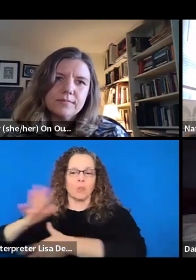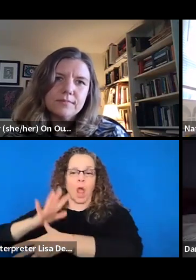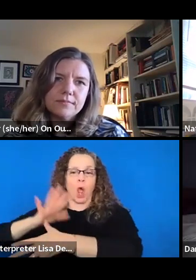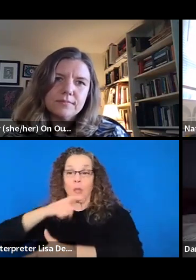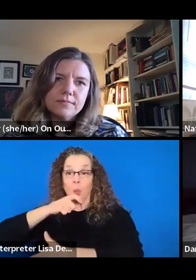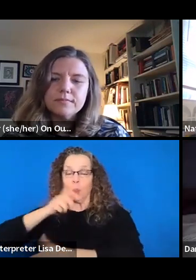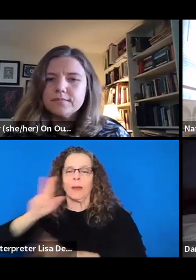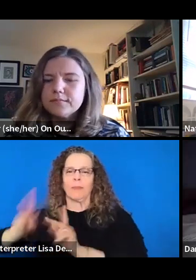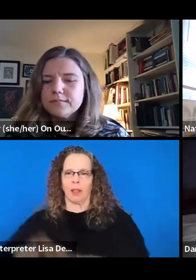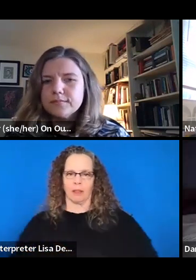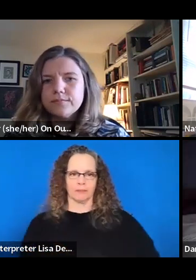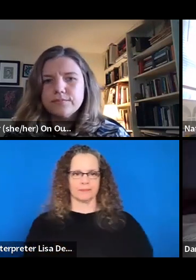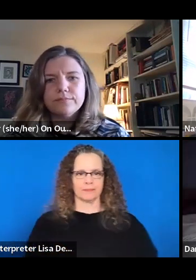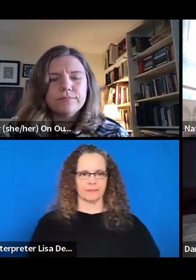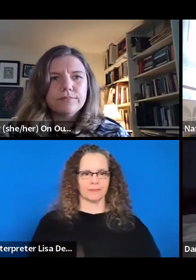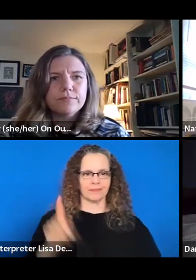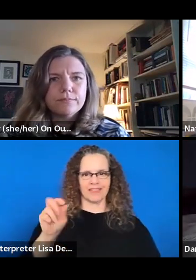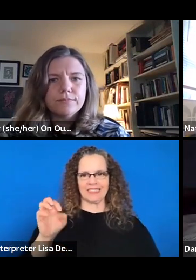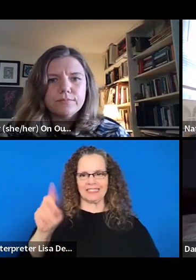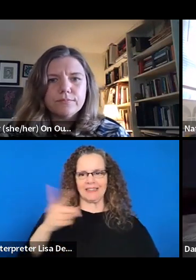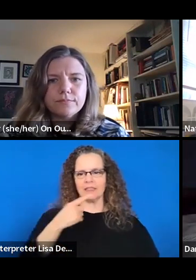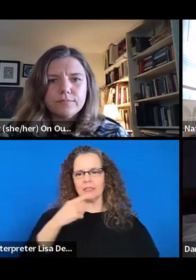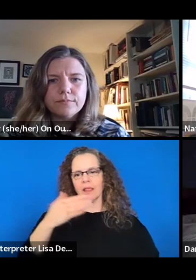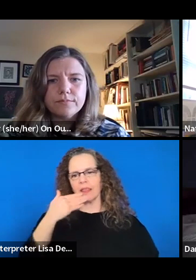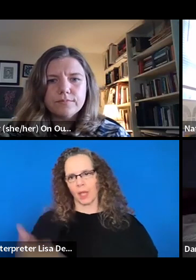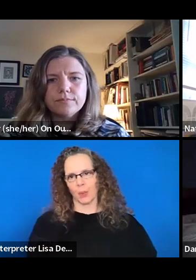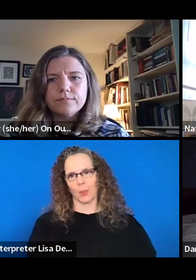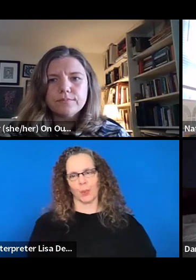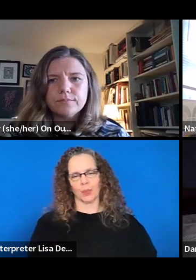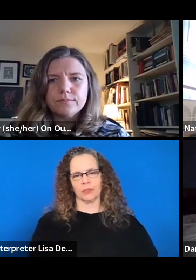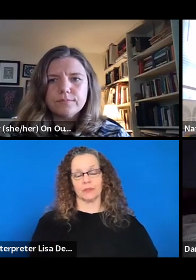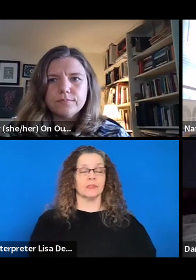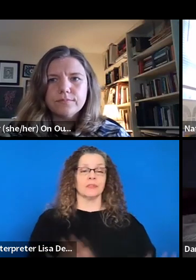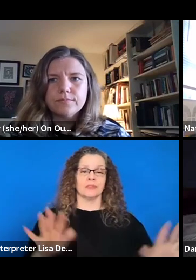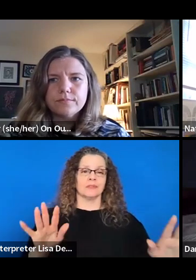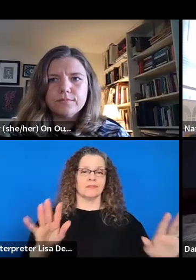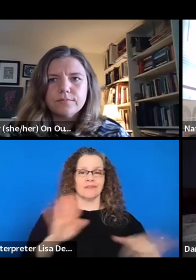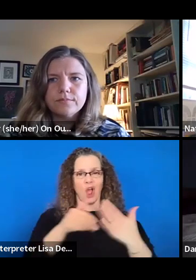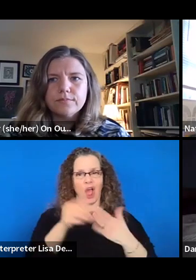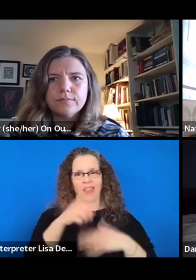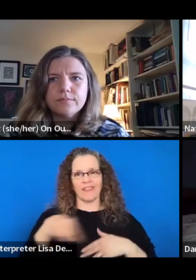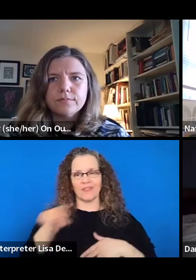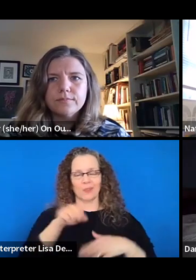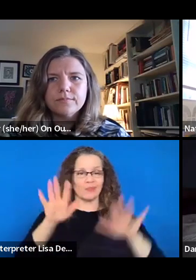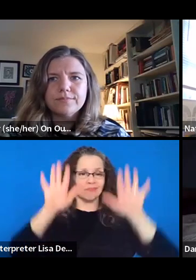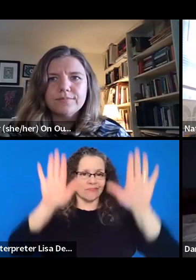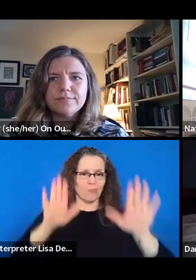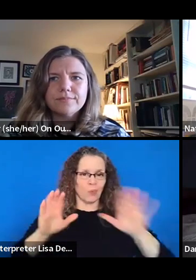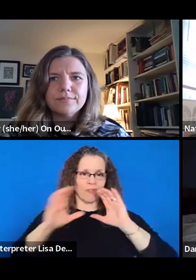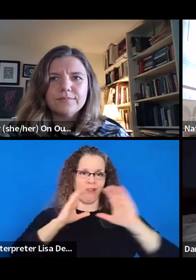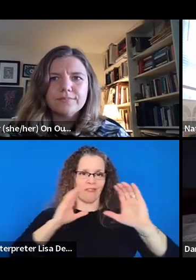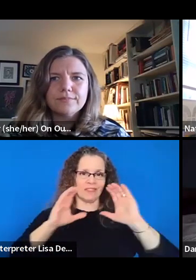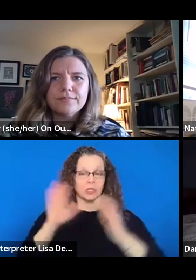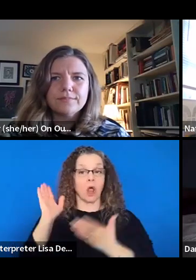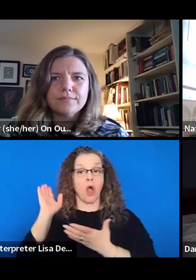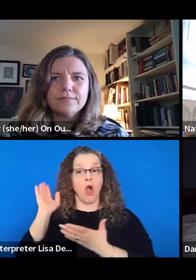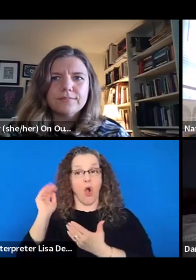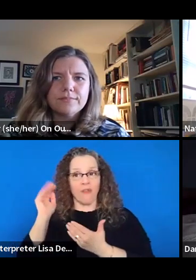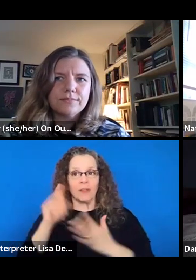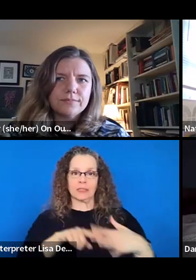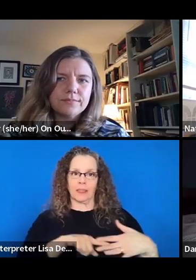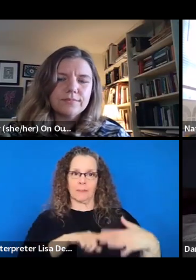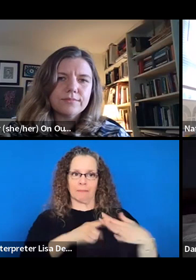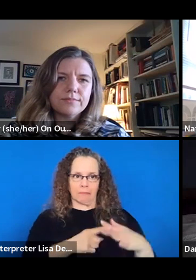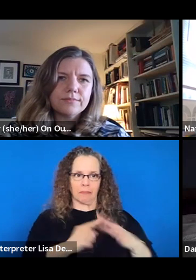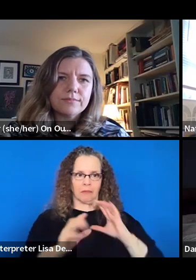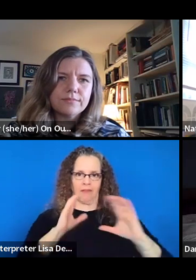Everyone, this has been, um, an incredible conversation and, um, the big, hopefully the beginning of one for some folks viewing. I will, uh,